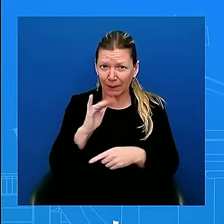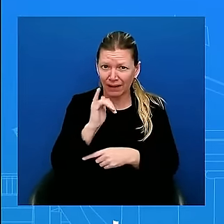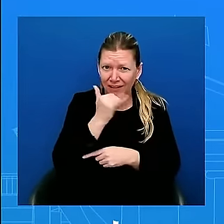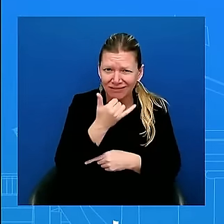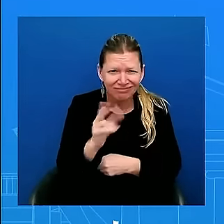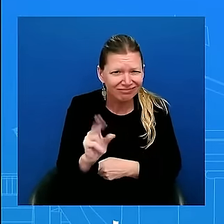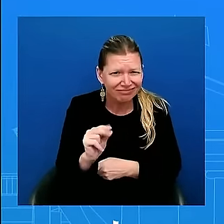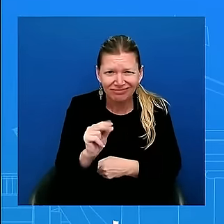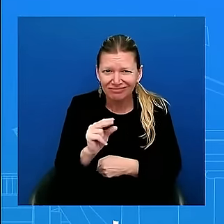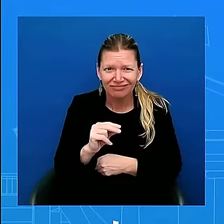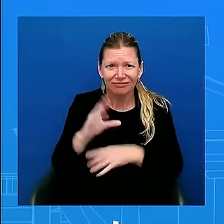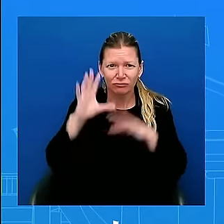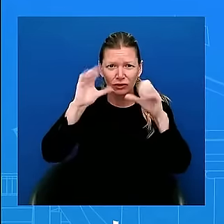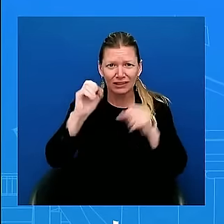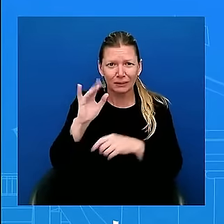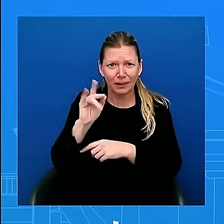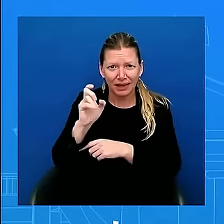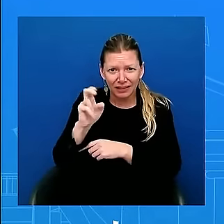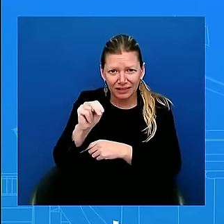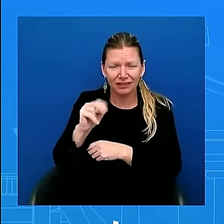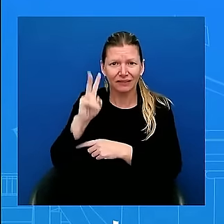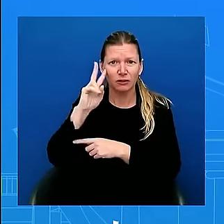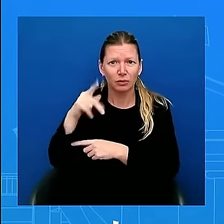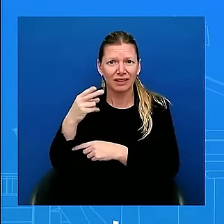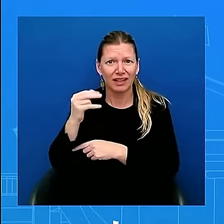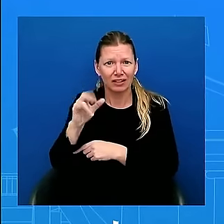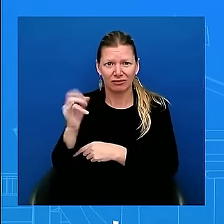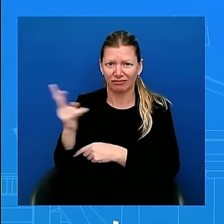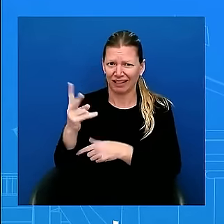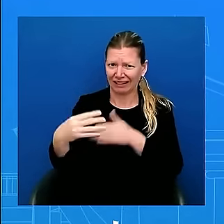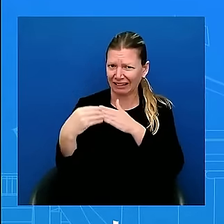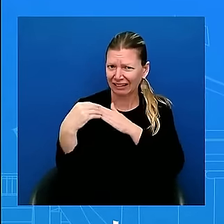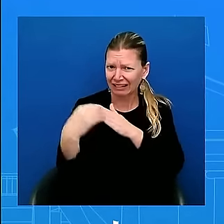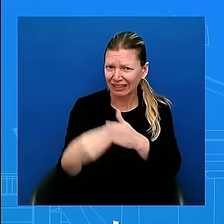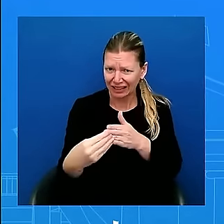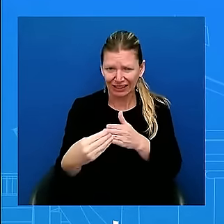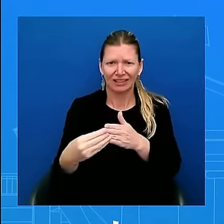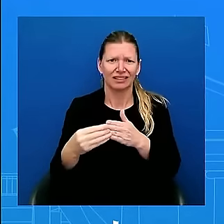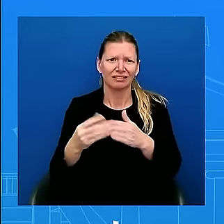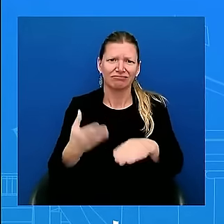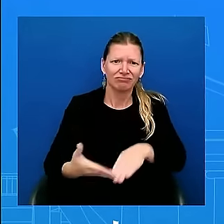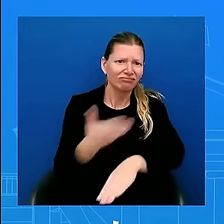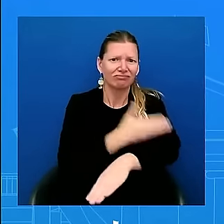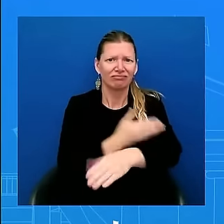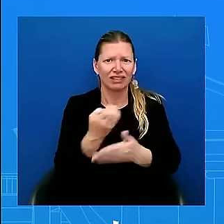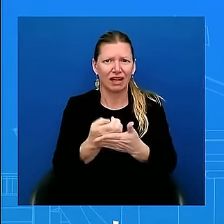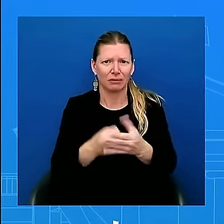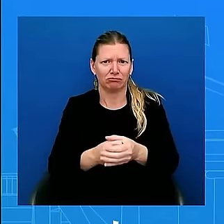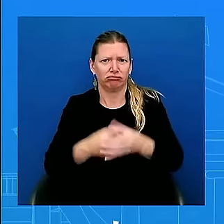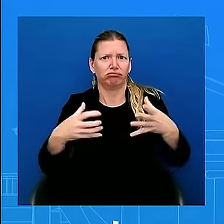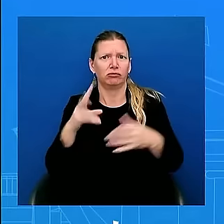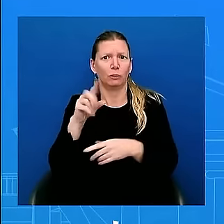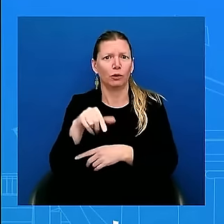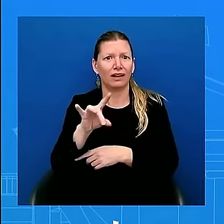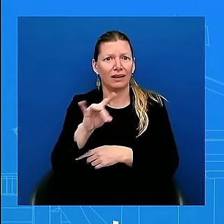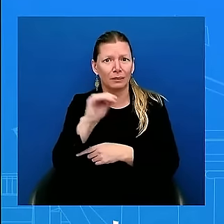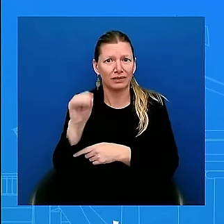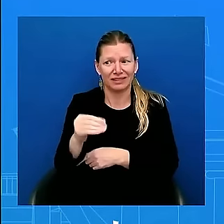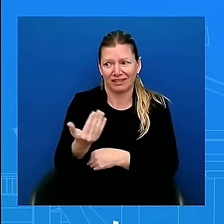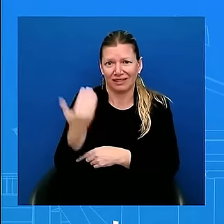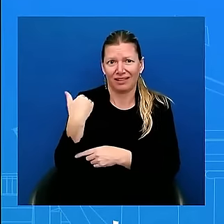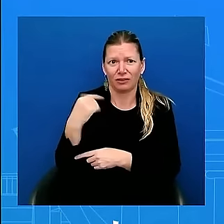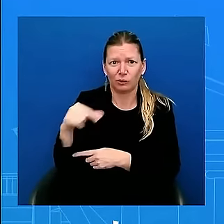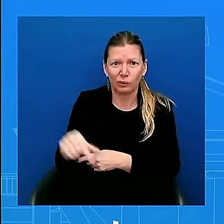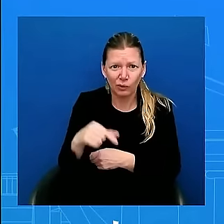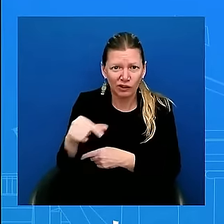investments up more than 5 percent. Nearly 16 million jobs have been created, and wages are up higher than before the pandemic,